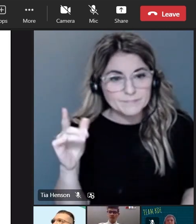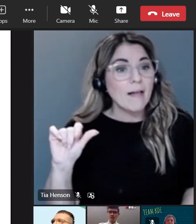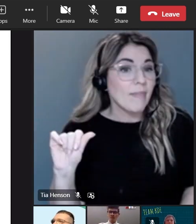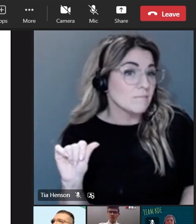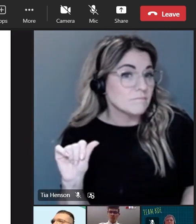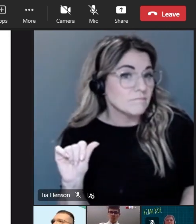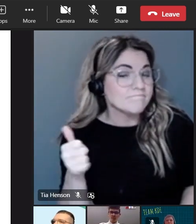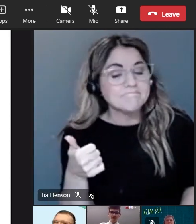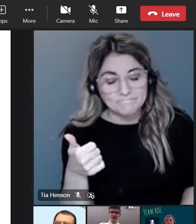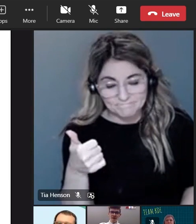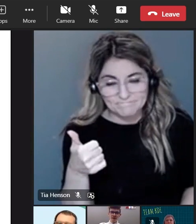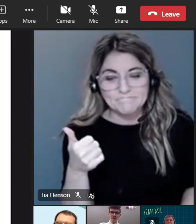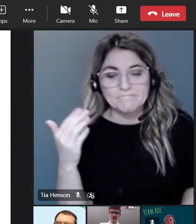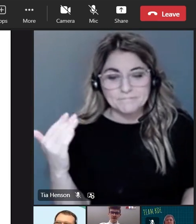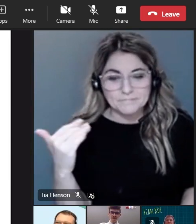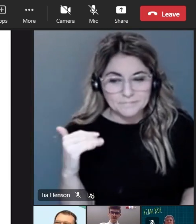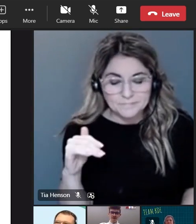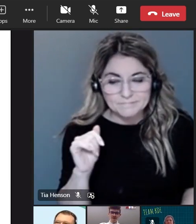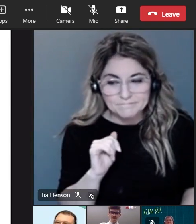Looking.